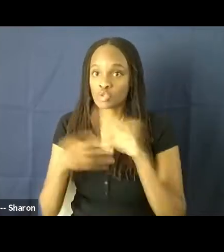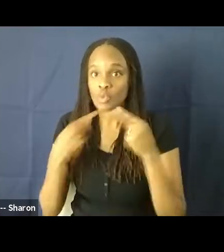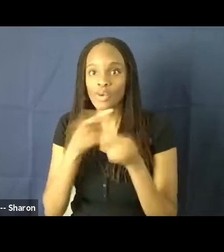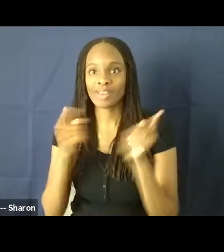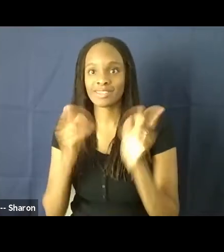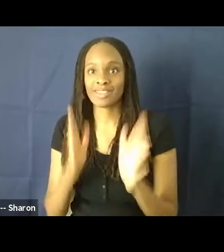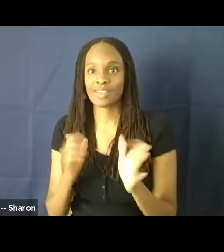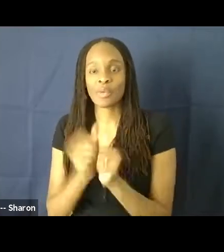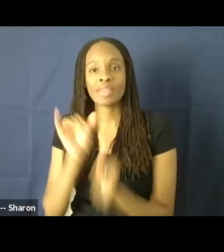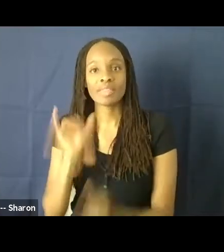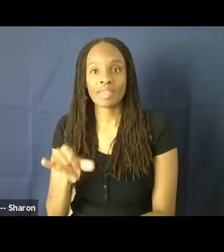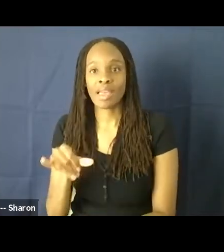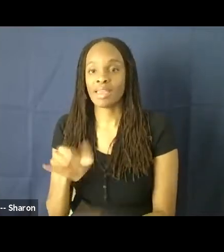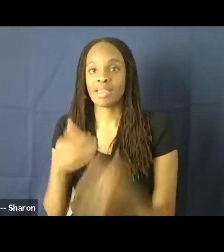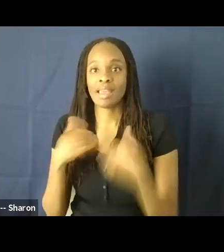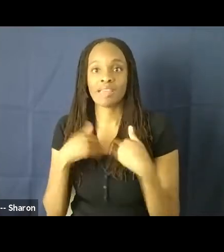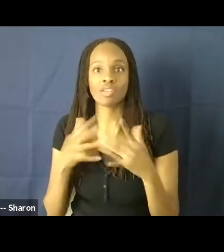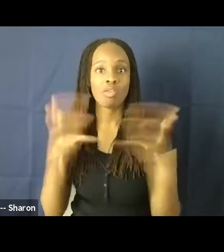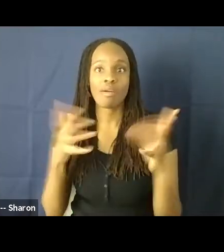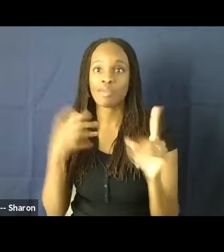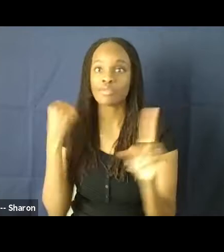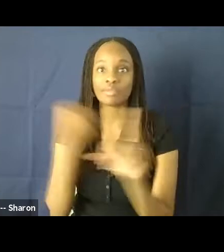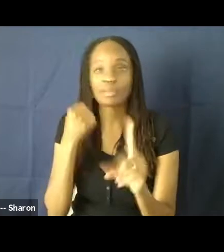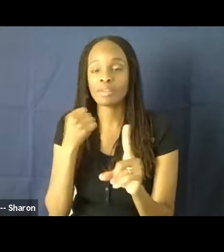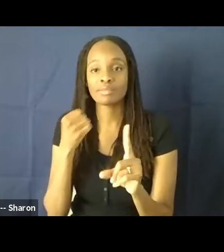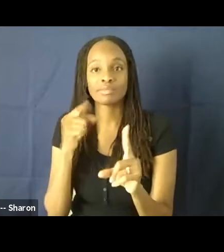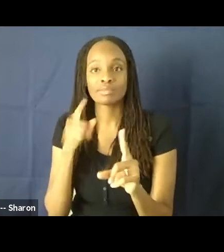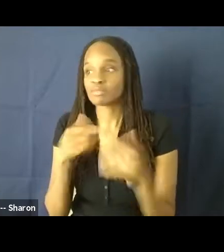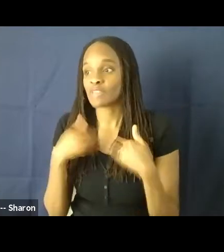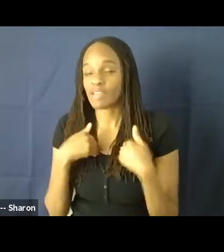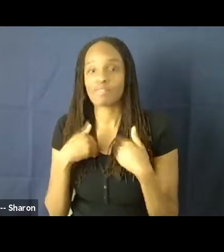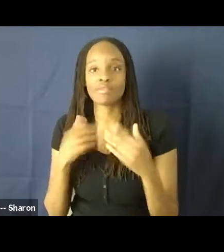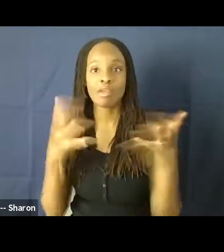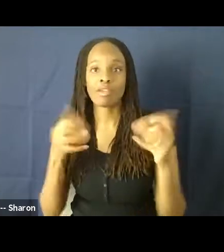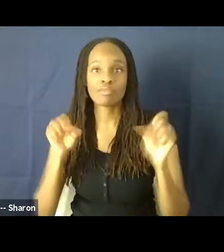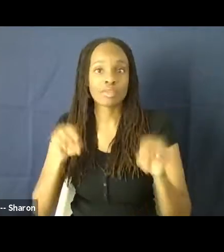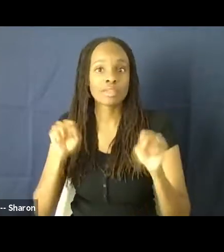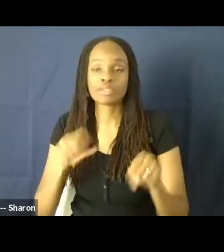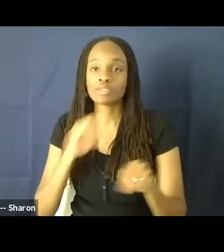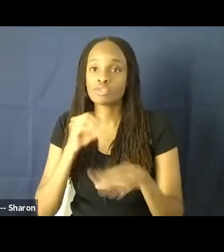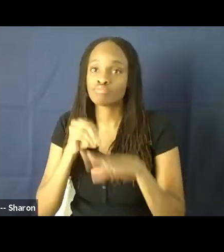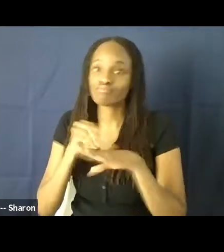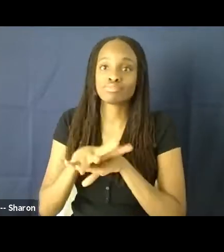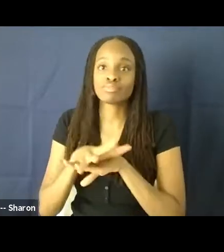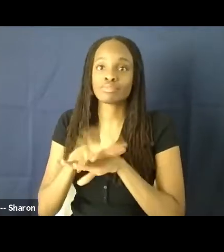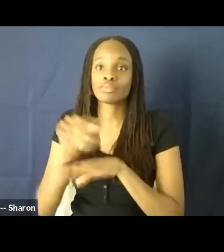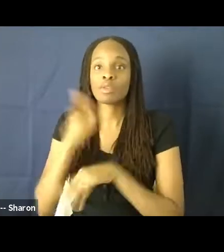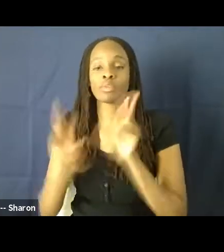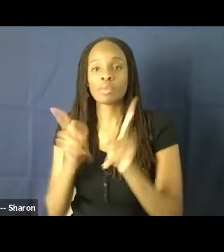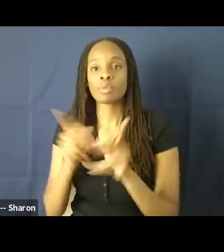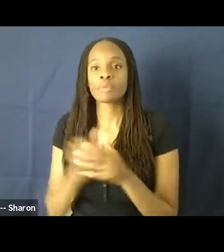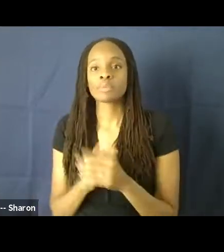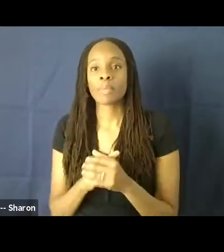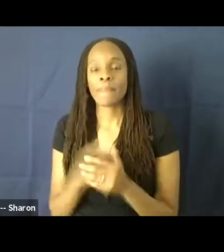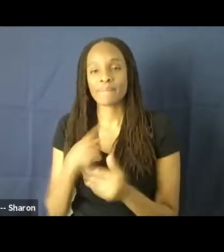comes a lot of reach and a lot of ability to influence others. And so I want